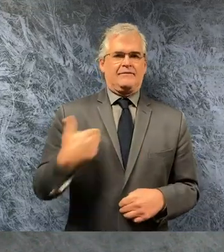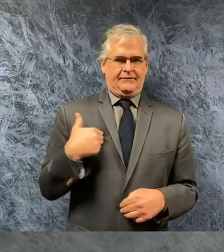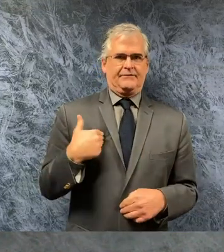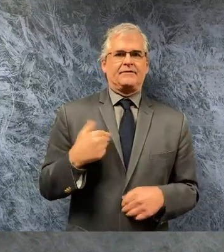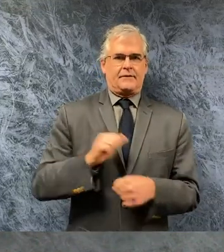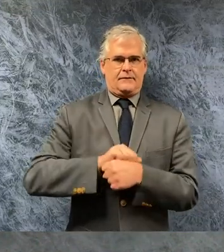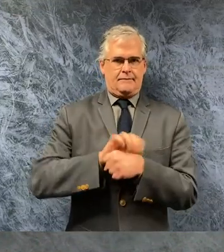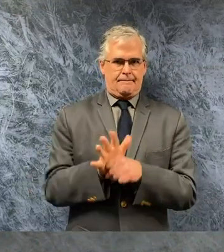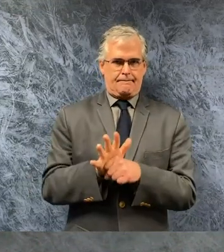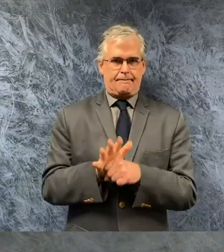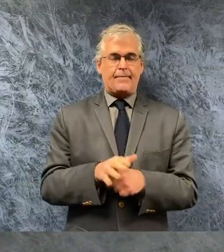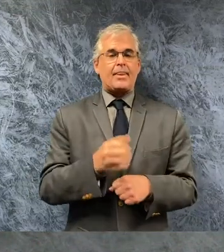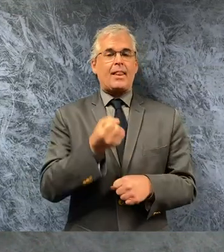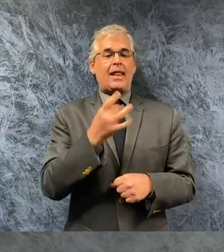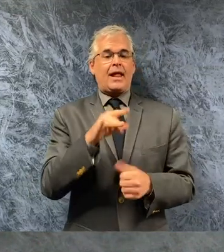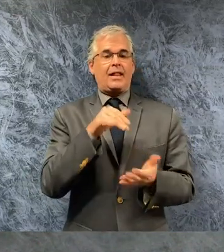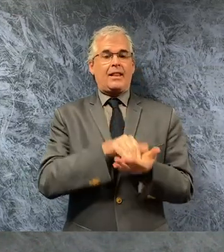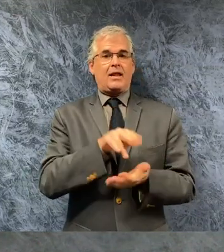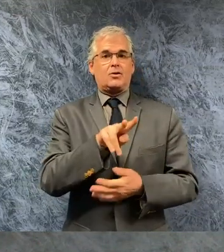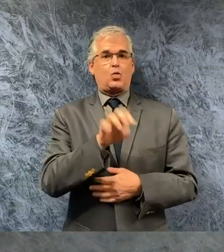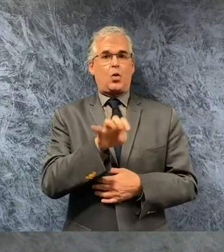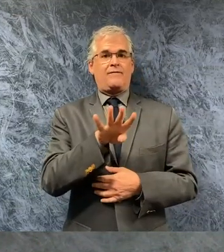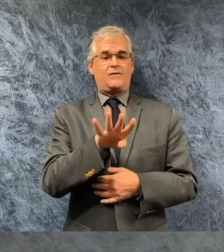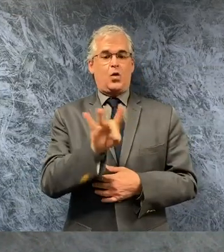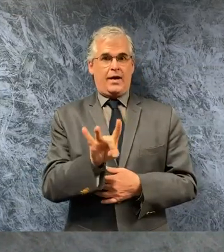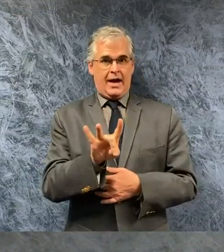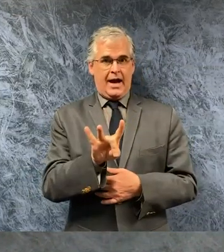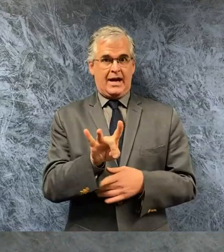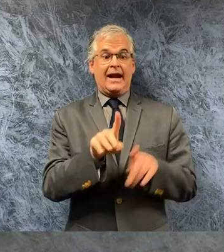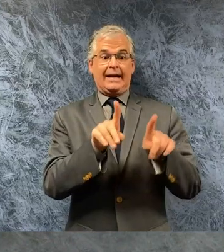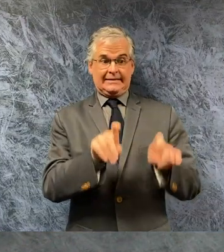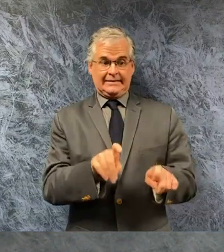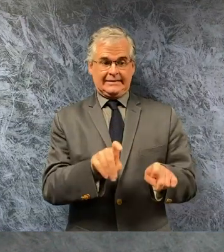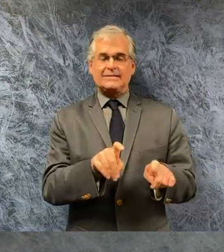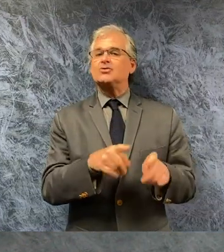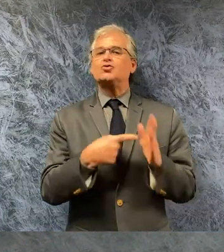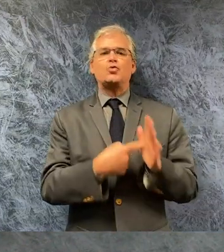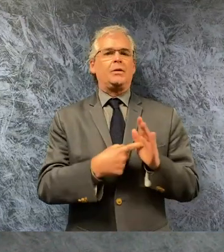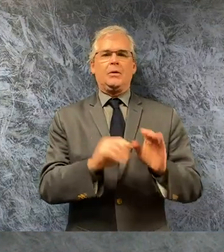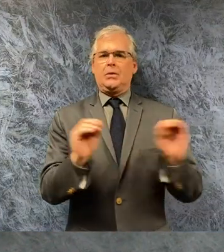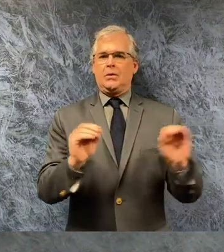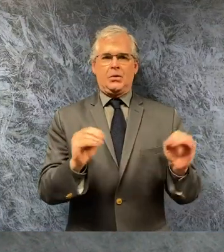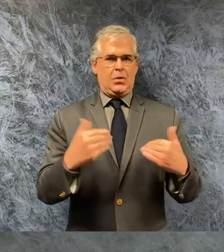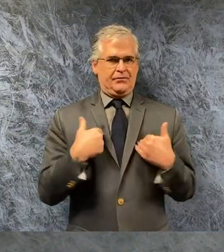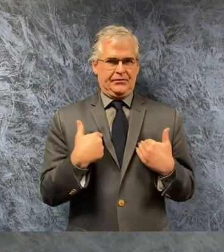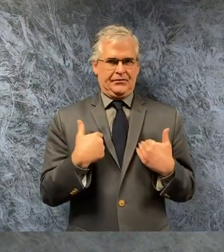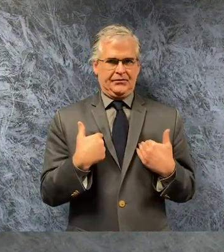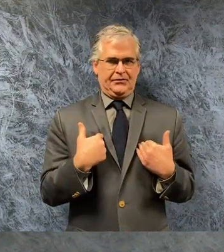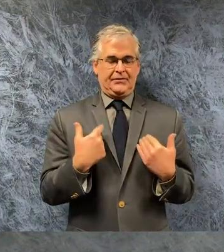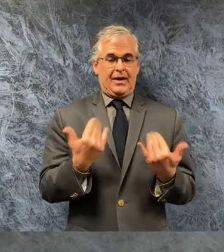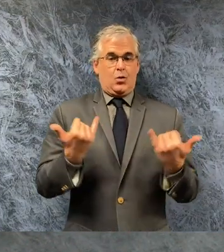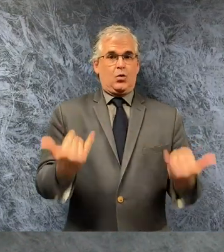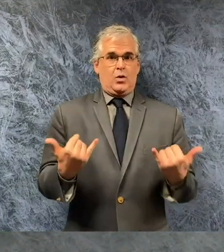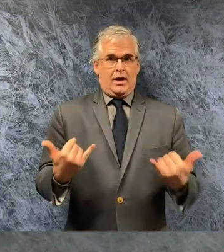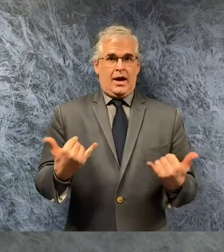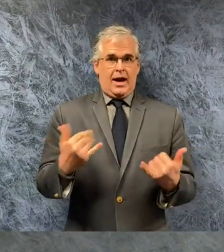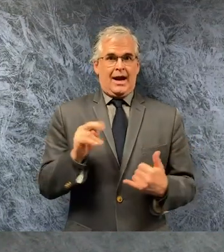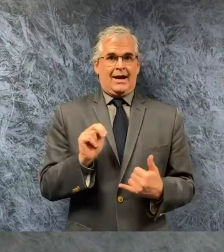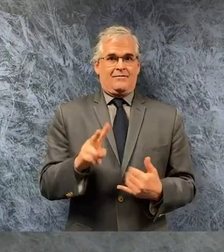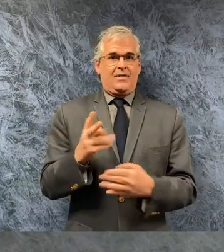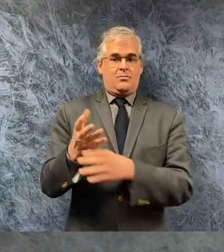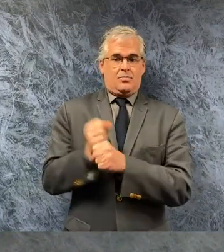18 248 have tested negative to date nevada has received 3 000